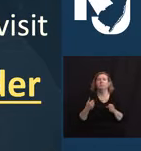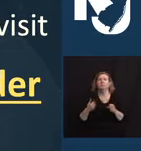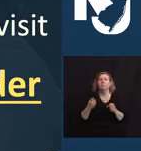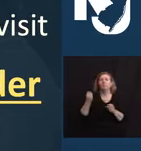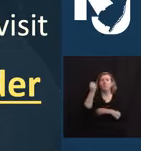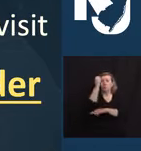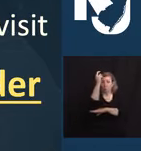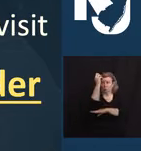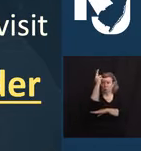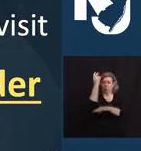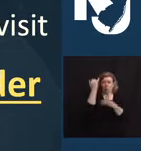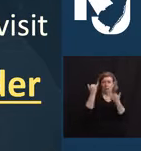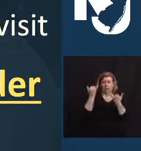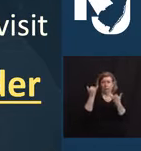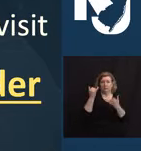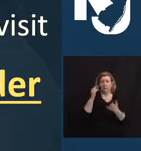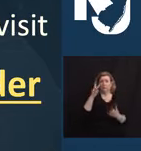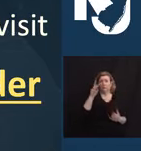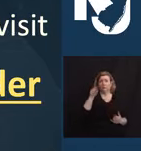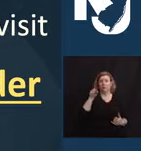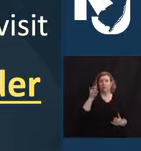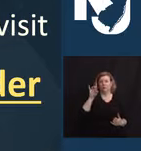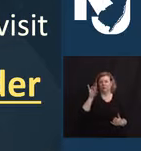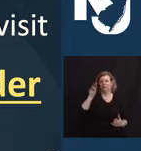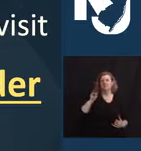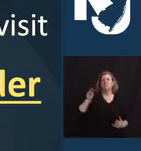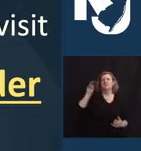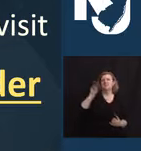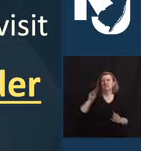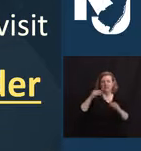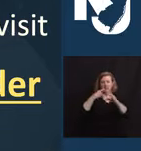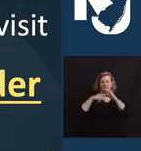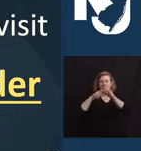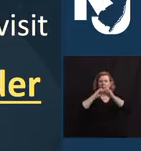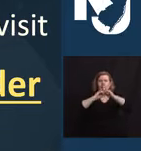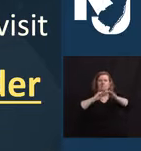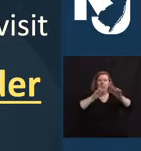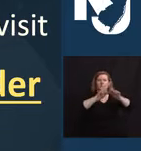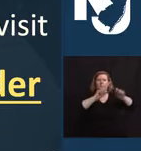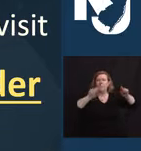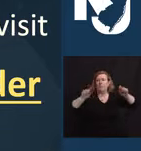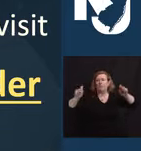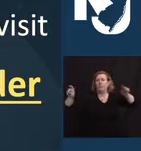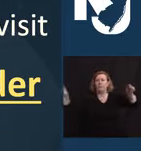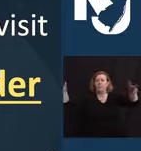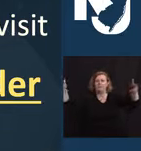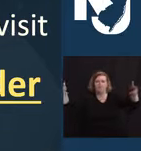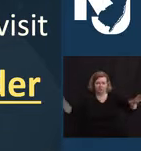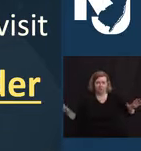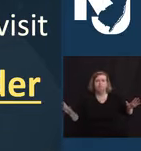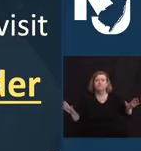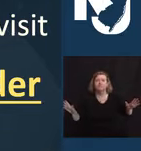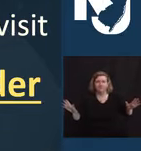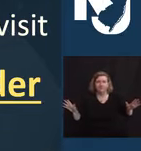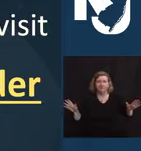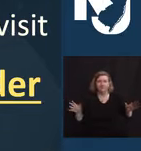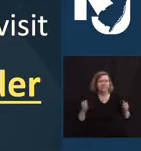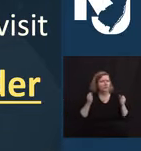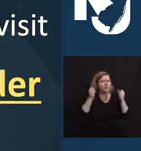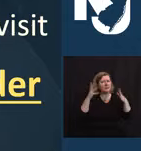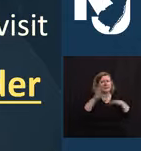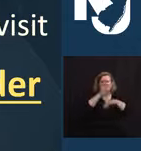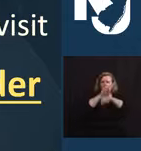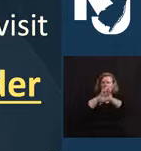My family got several of them. More than 700,000 appointments have been booked directly through the NJVSS portal